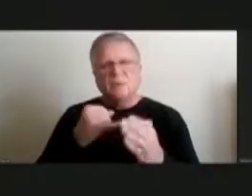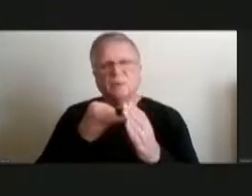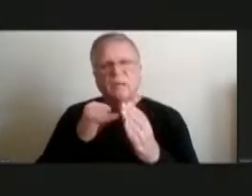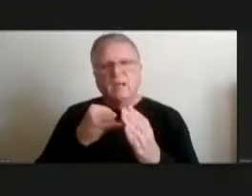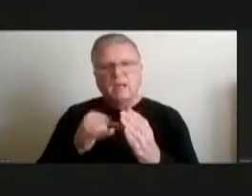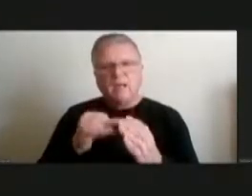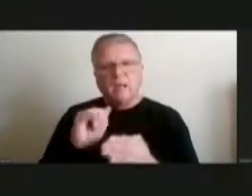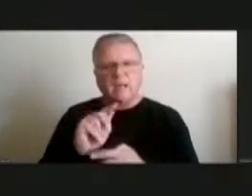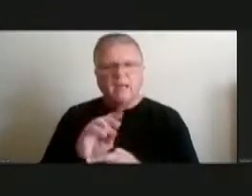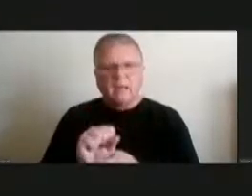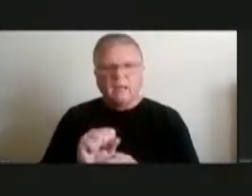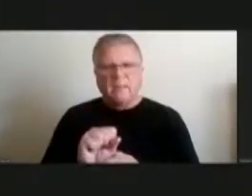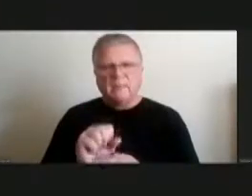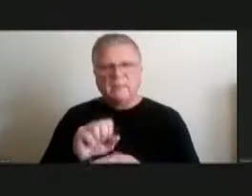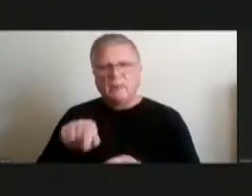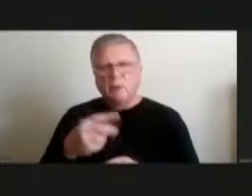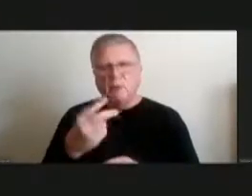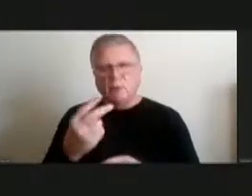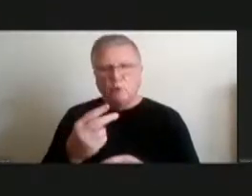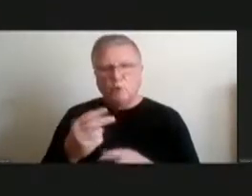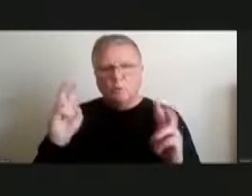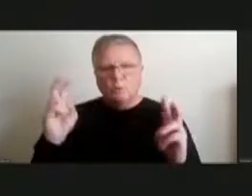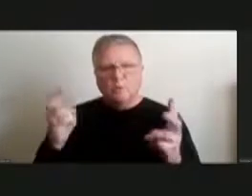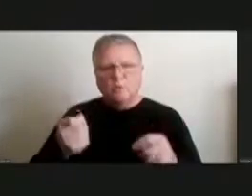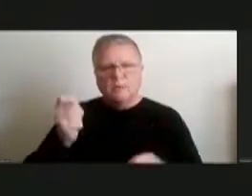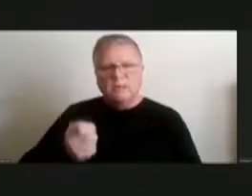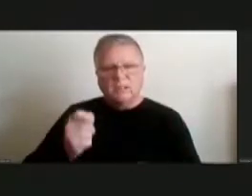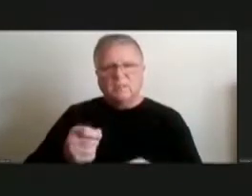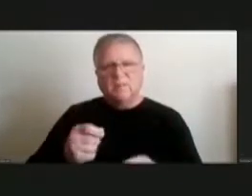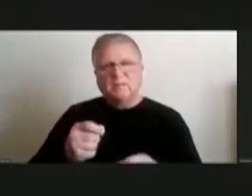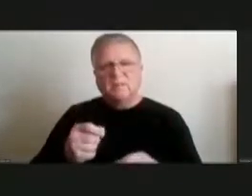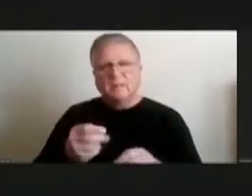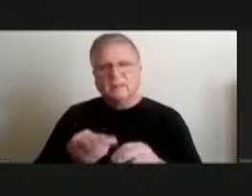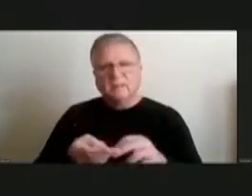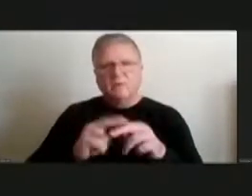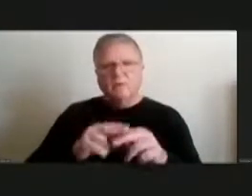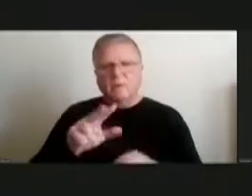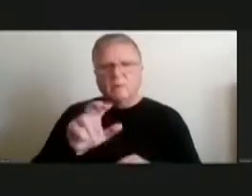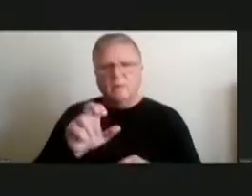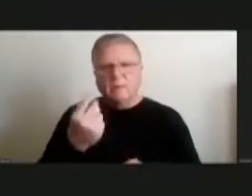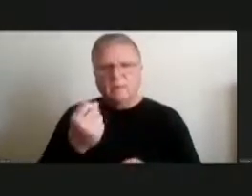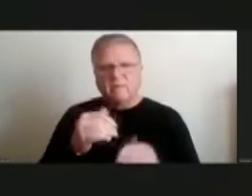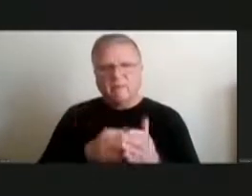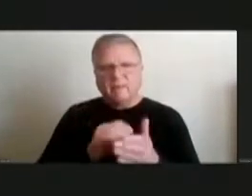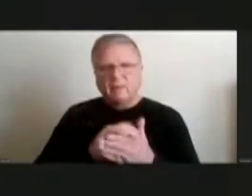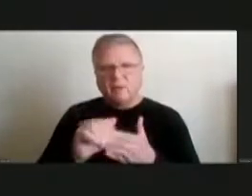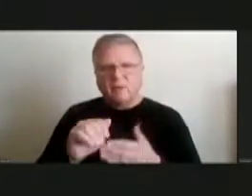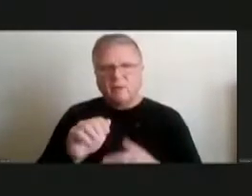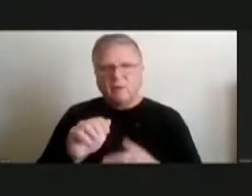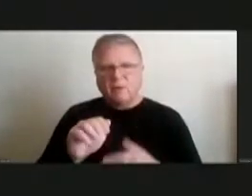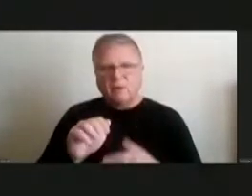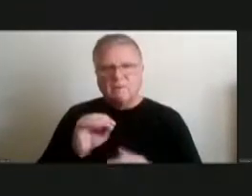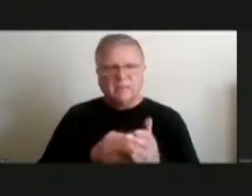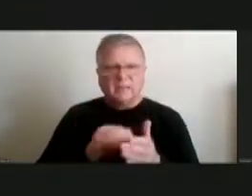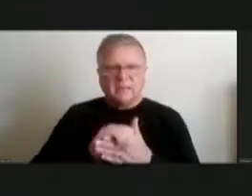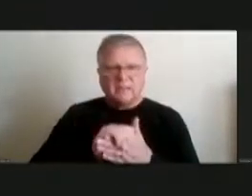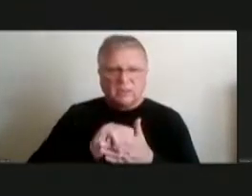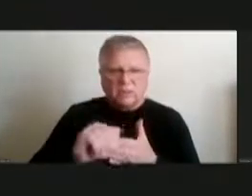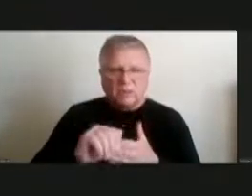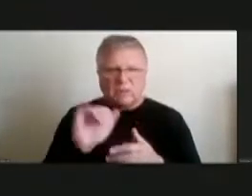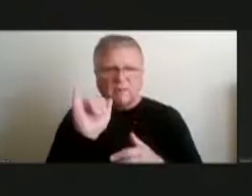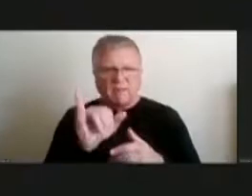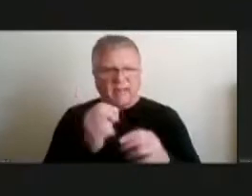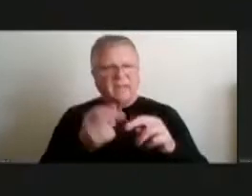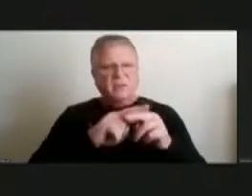only two of note our judgments was increased by three hundred and eleven thousand dollars two hundred and fifty thousand dollars of the increases for